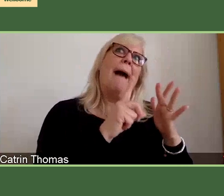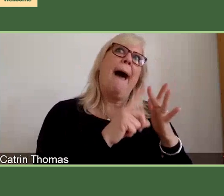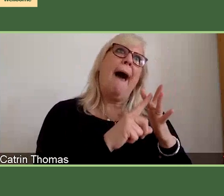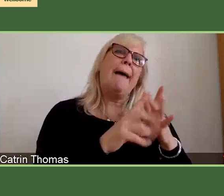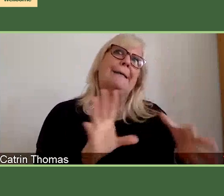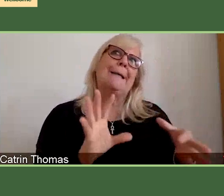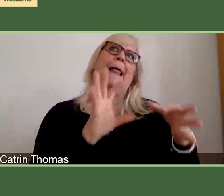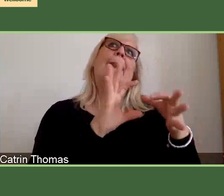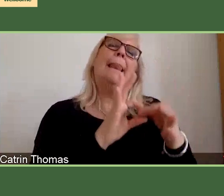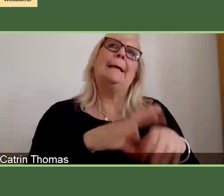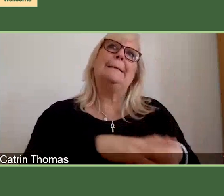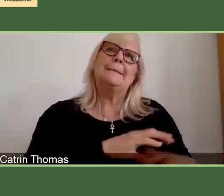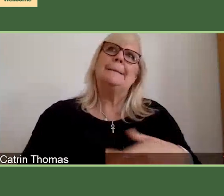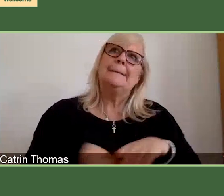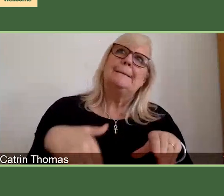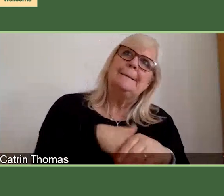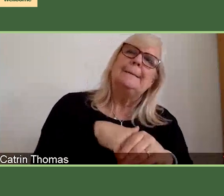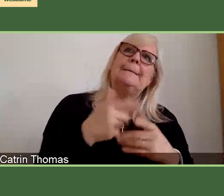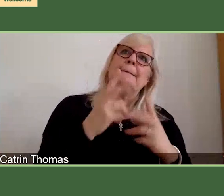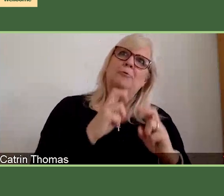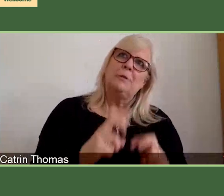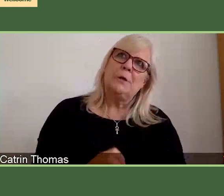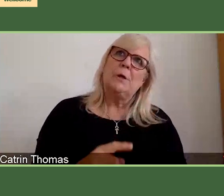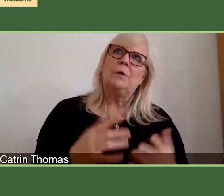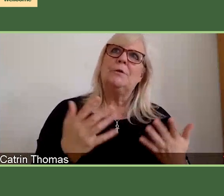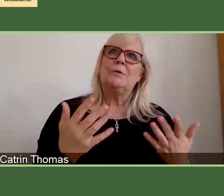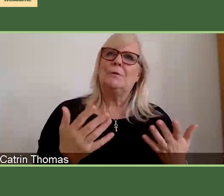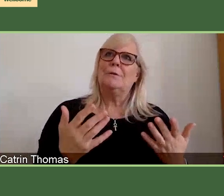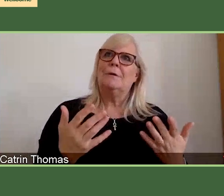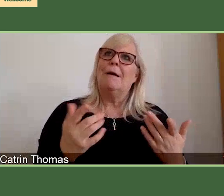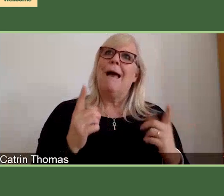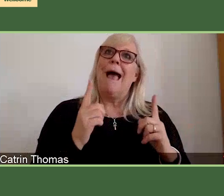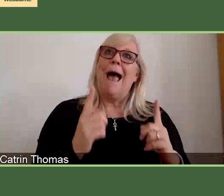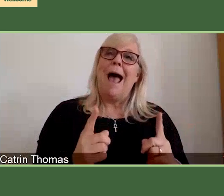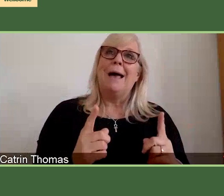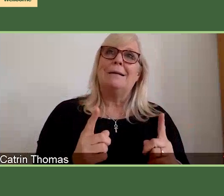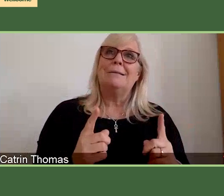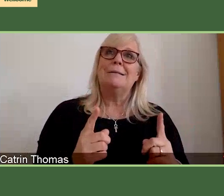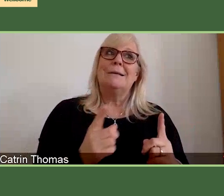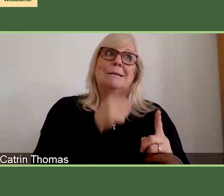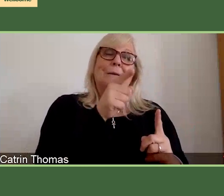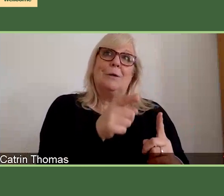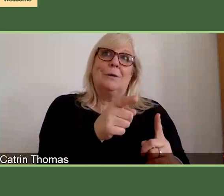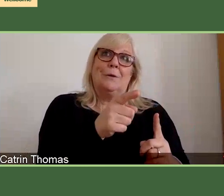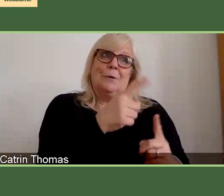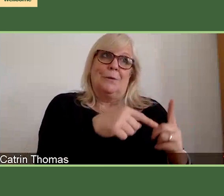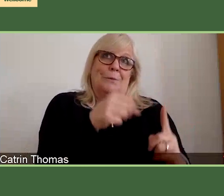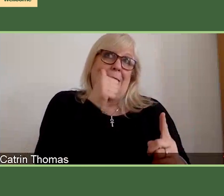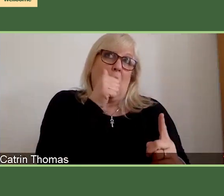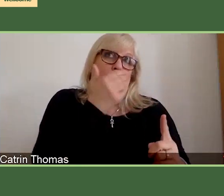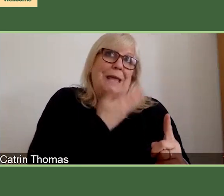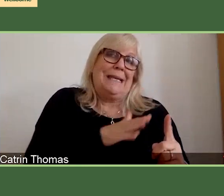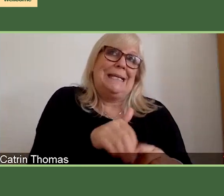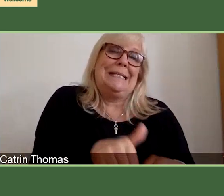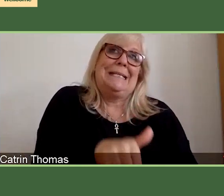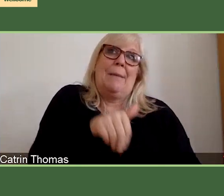And it's very accepted practice that they need to step away from their administration and teaching for a short period